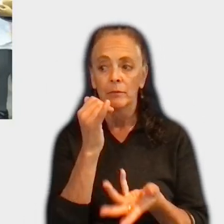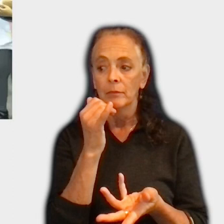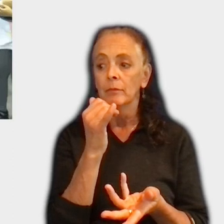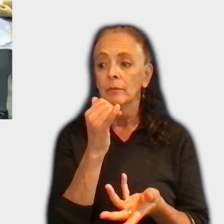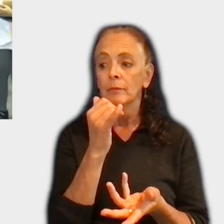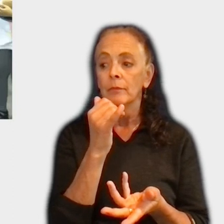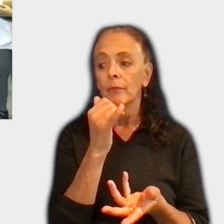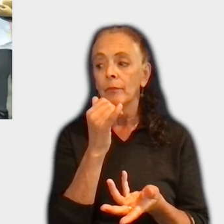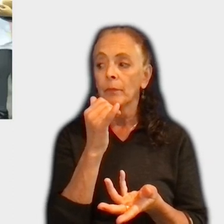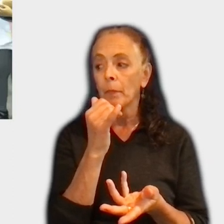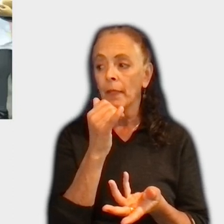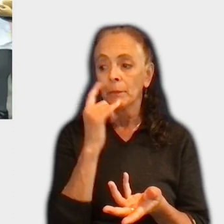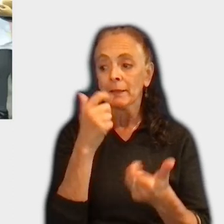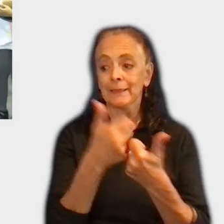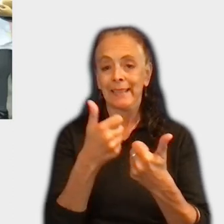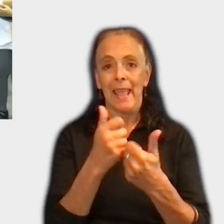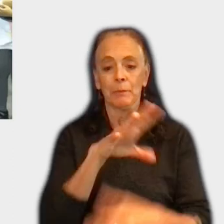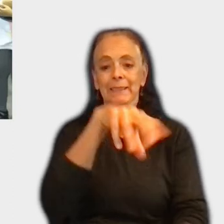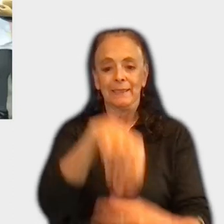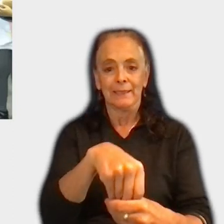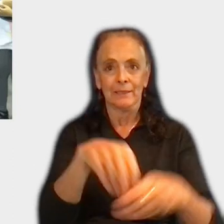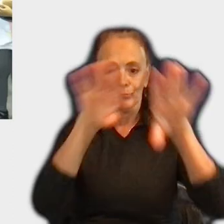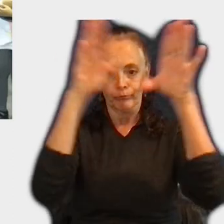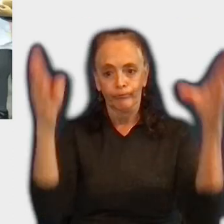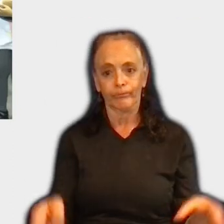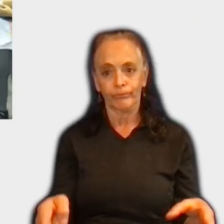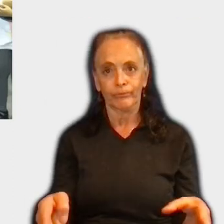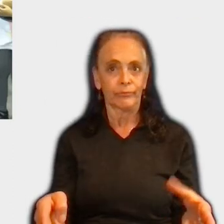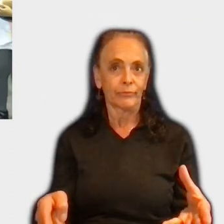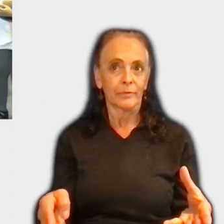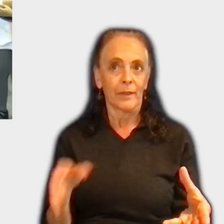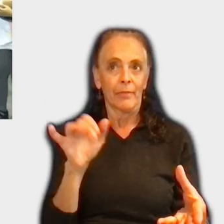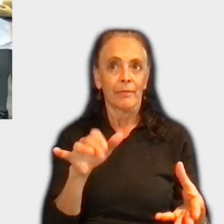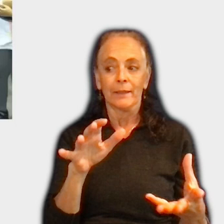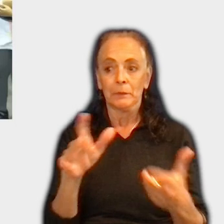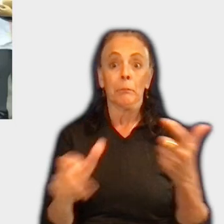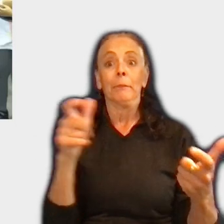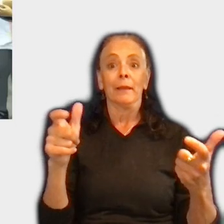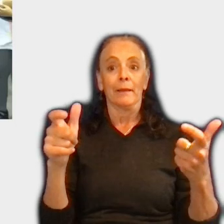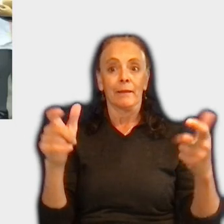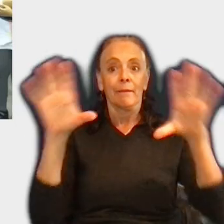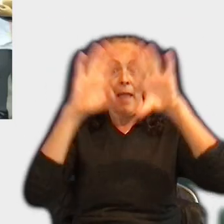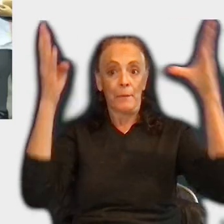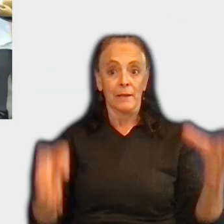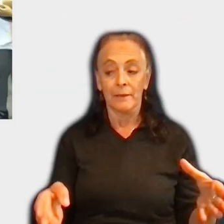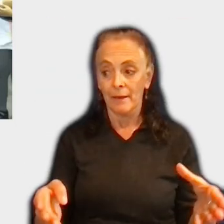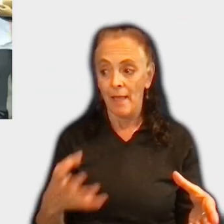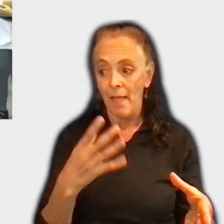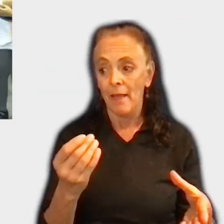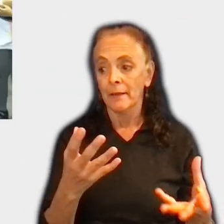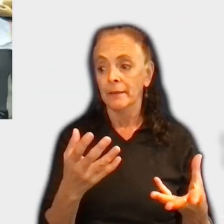the games encased and it's like encased with a really, it's a really big cabinet and actually simple,